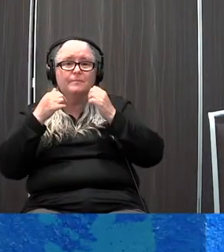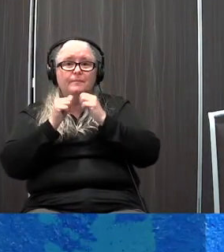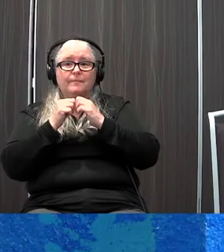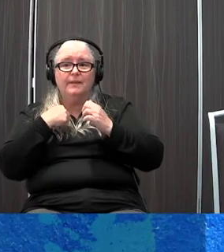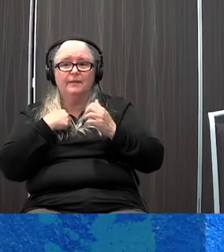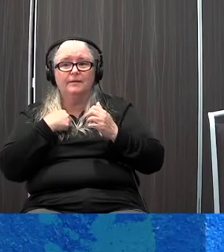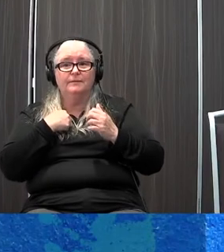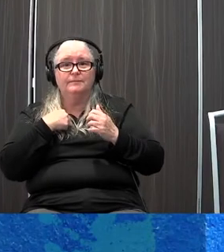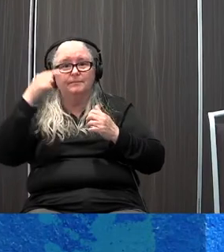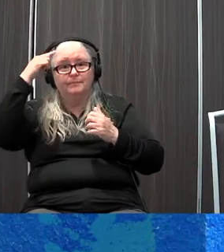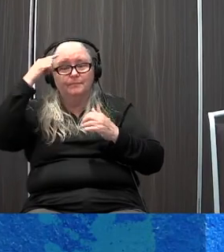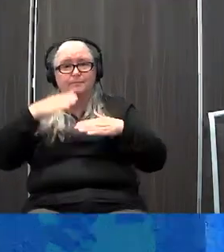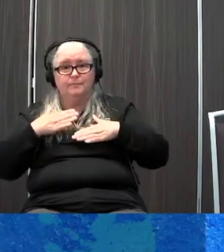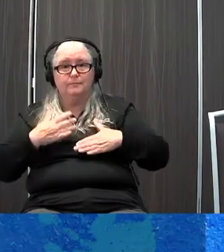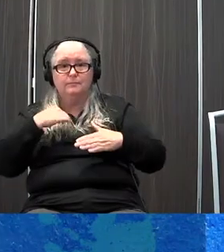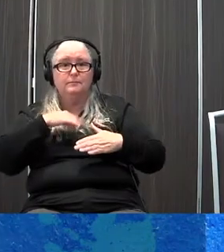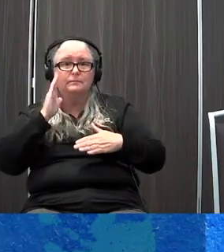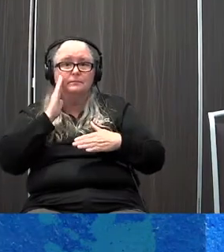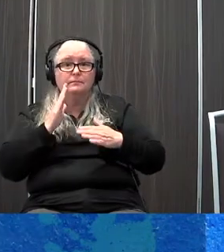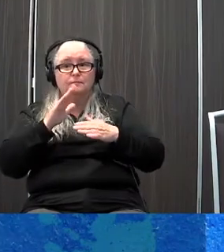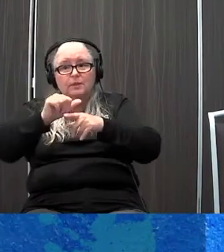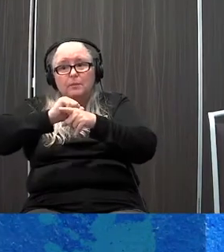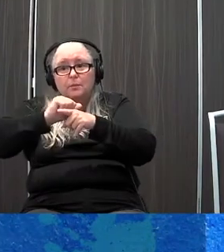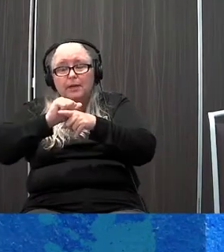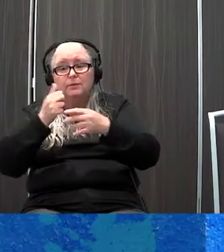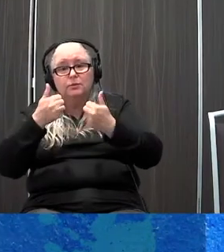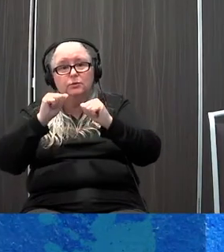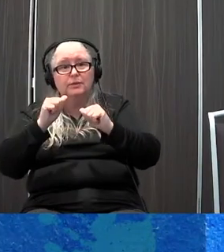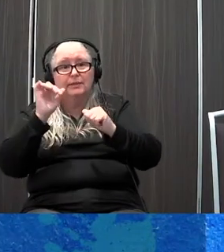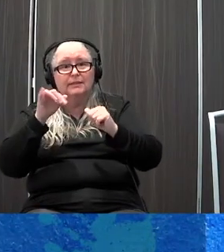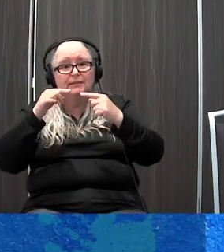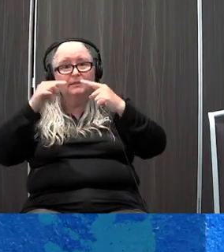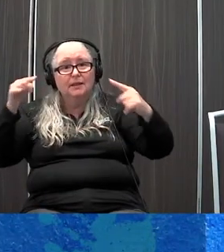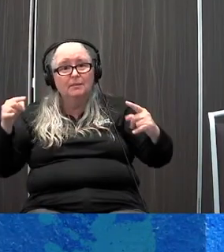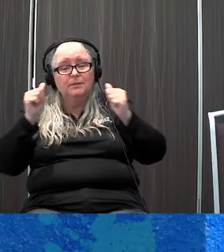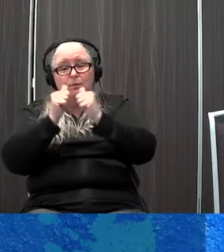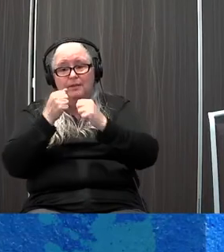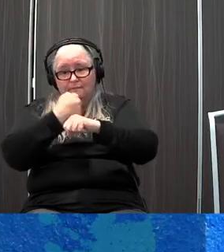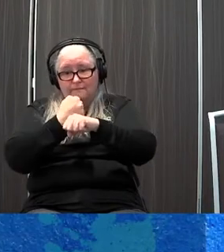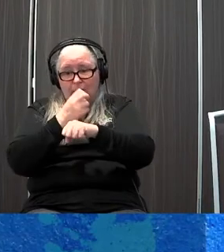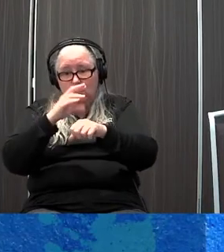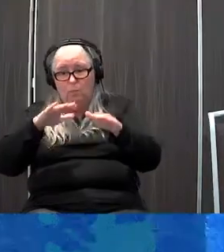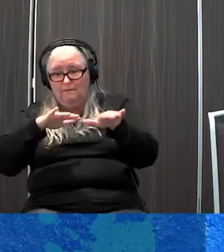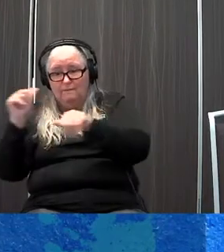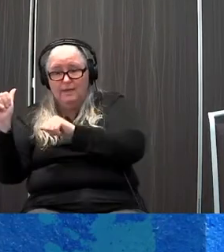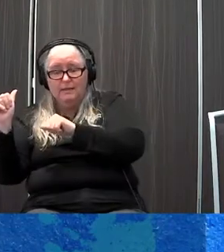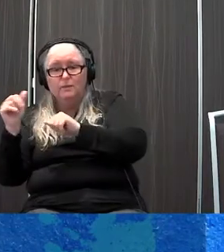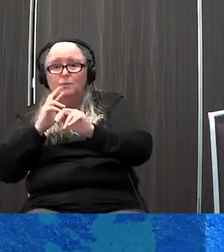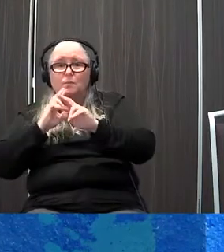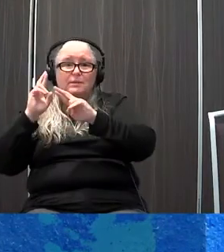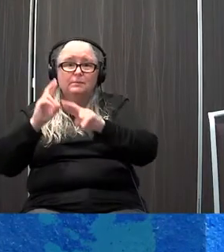practice and try some now, is really the opposite of the fight-or-flight response. We've talked about the fight-or-flight response.